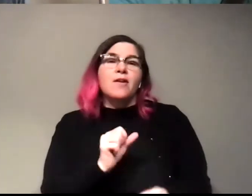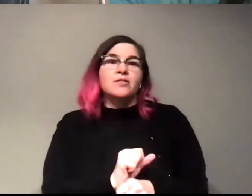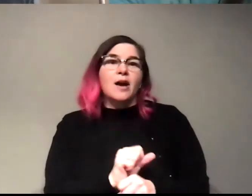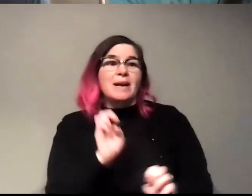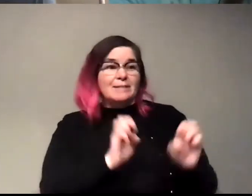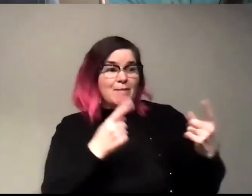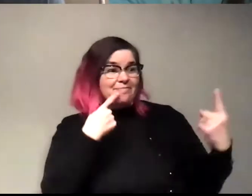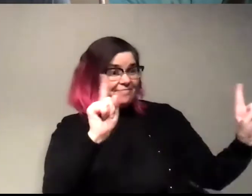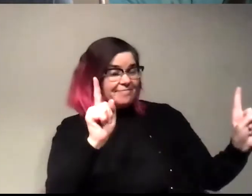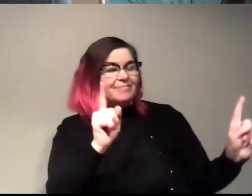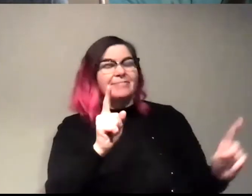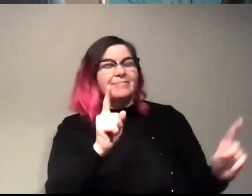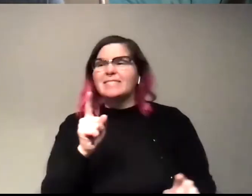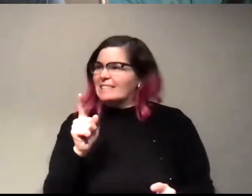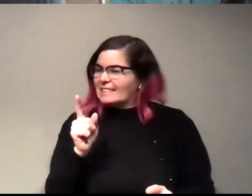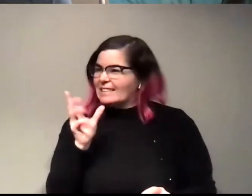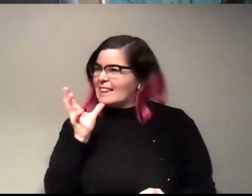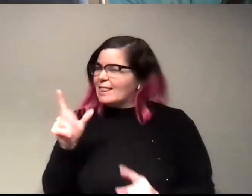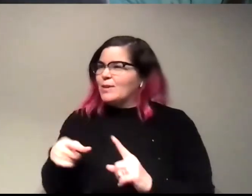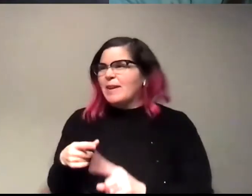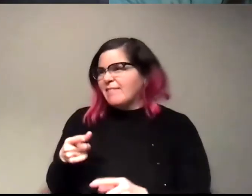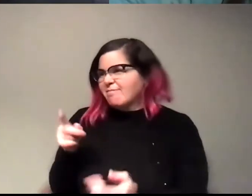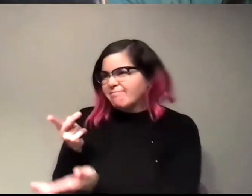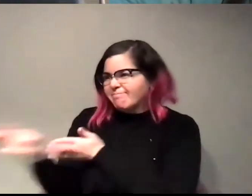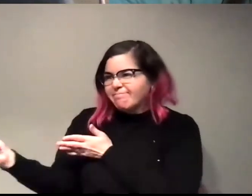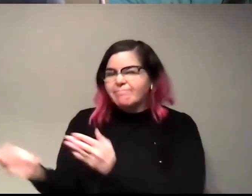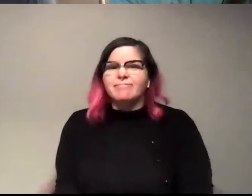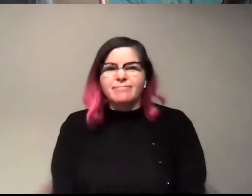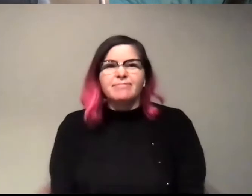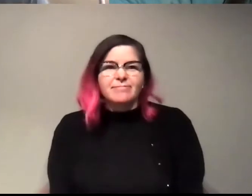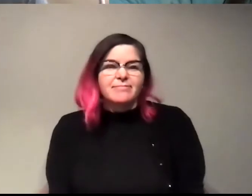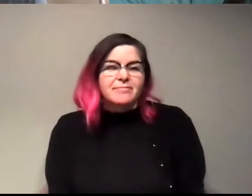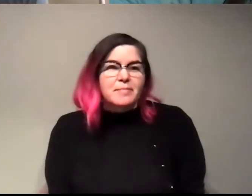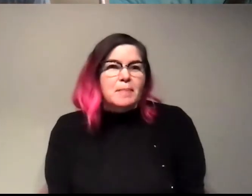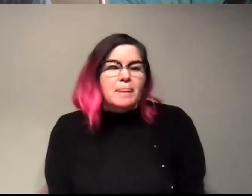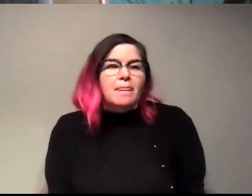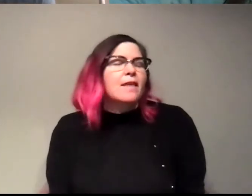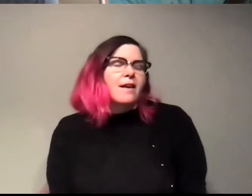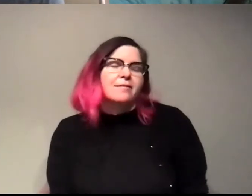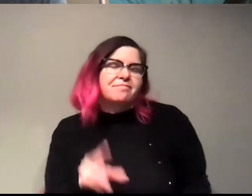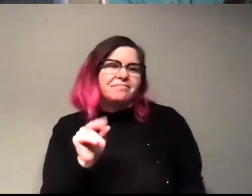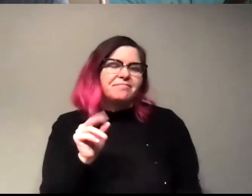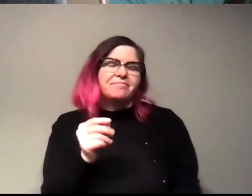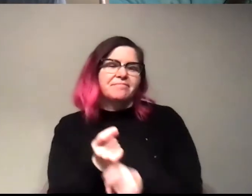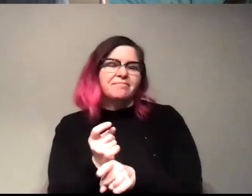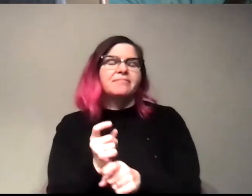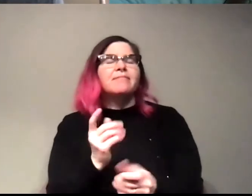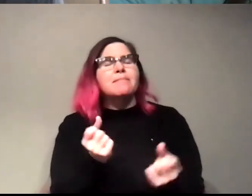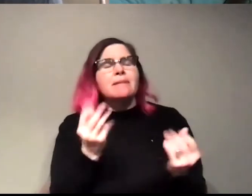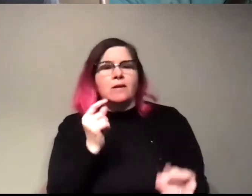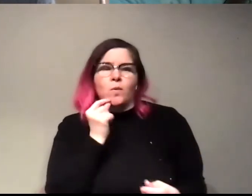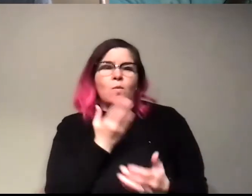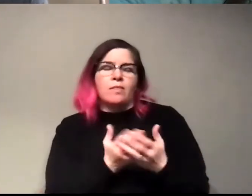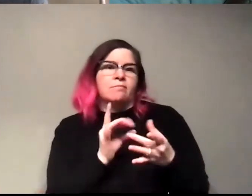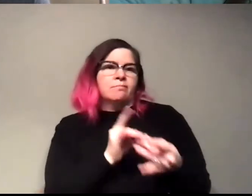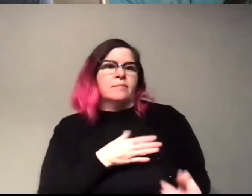My least favorite is when and, uh, um, no, I mean like there's a lot of cool things about this